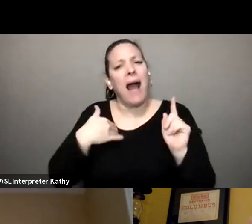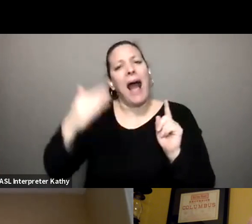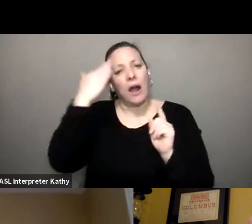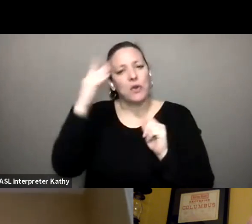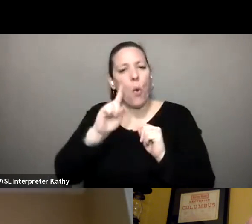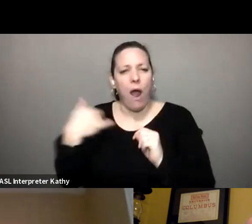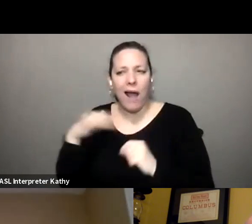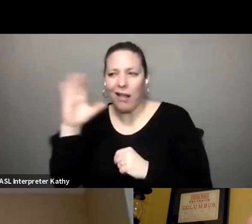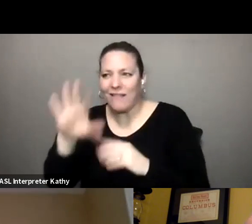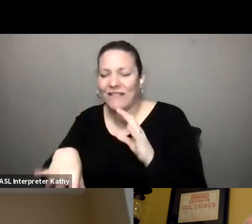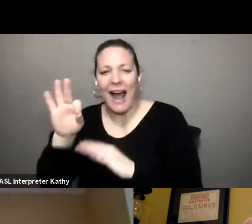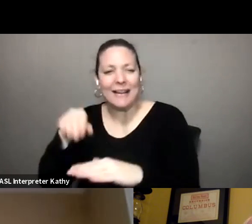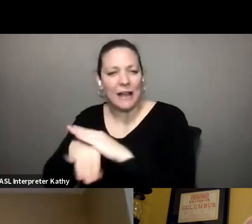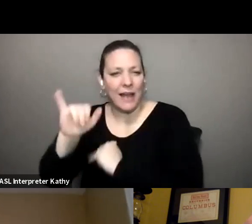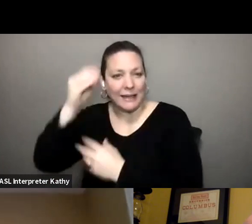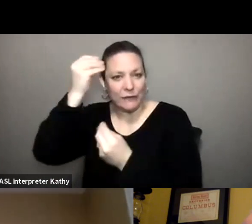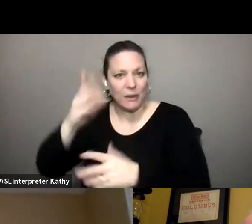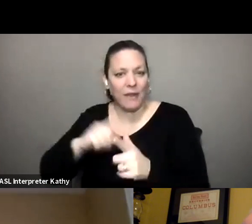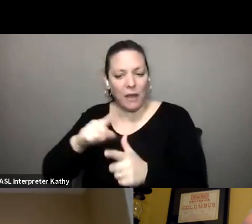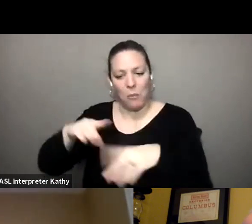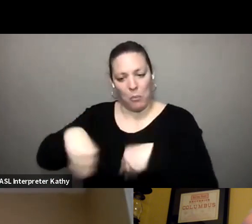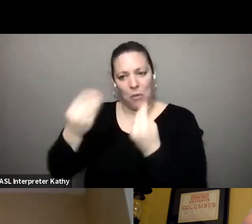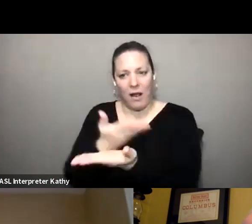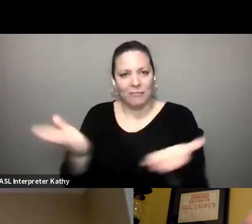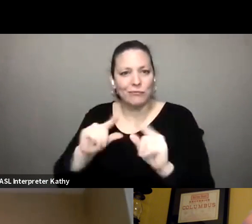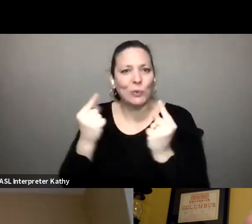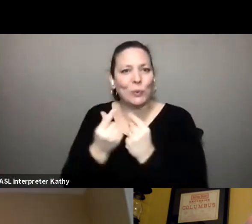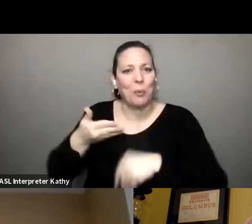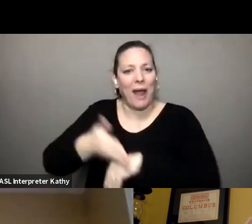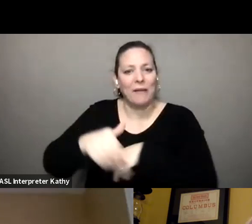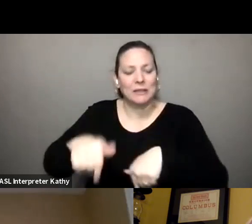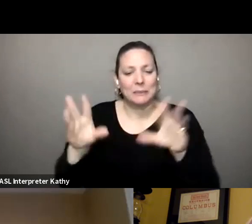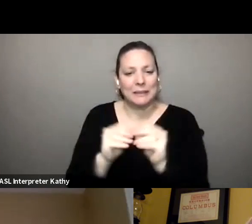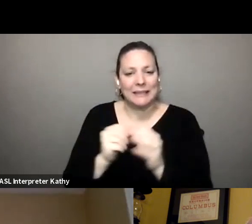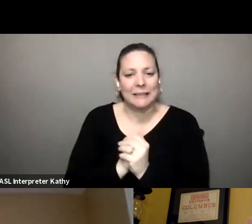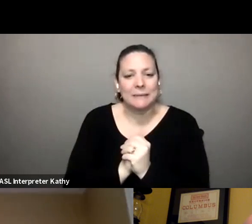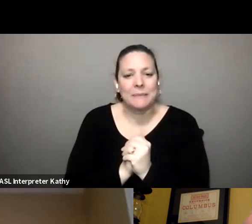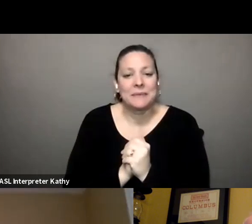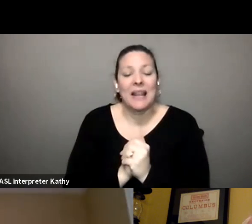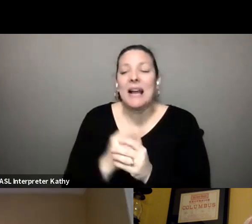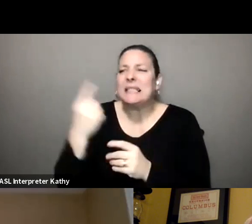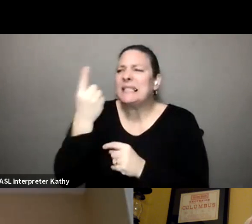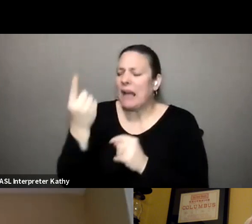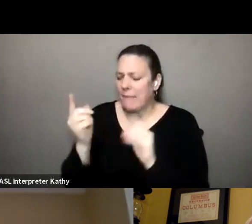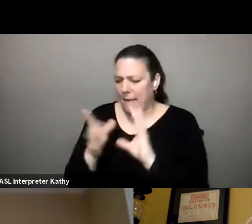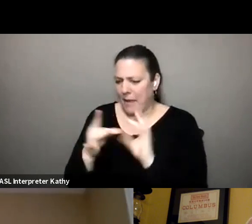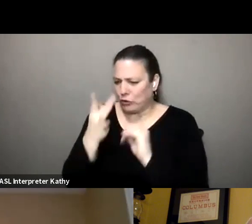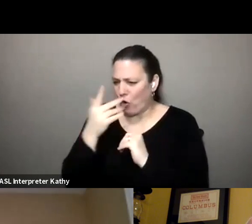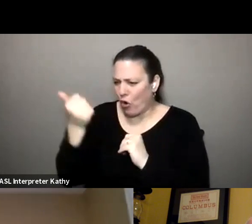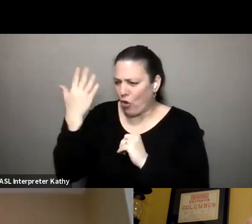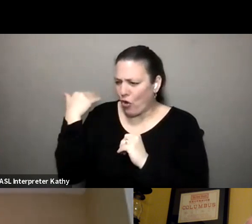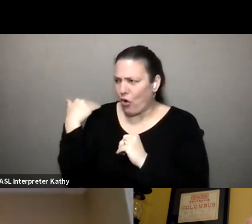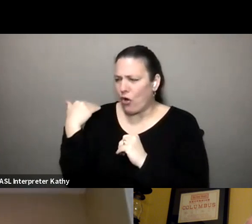i can probably get access to it and then provide it to the group afterwards um i mean somebody had talked earlier about about